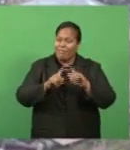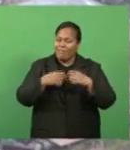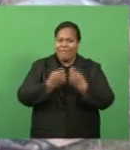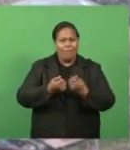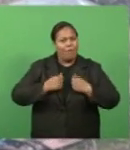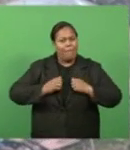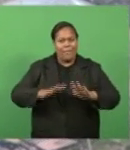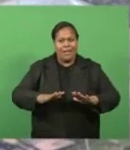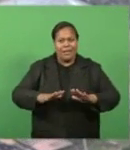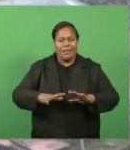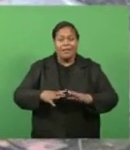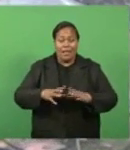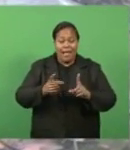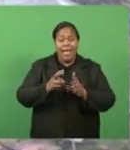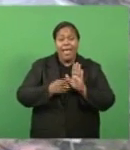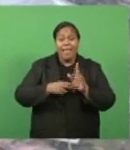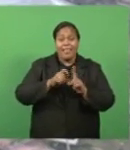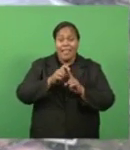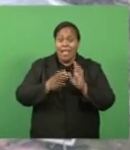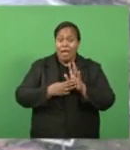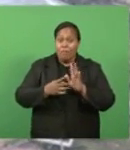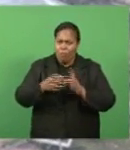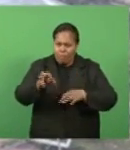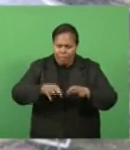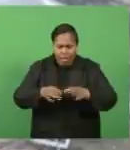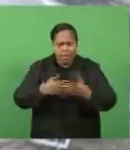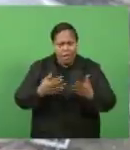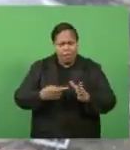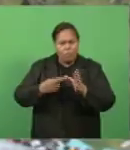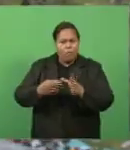finalizing its response and early recovery plans.